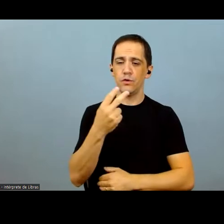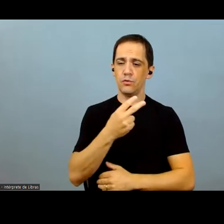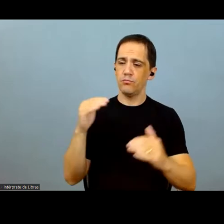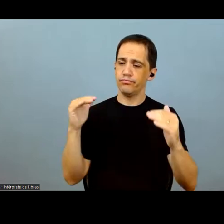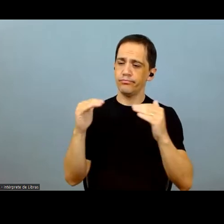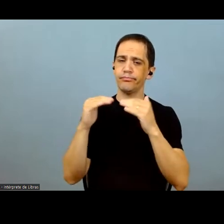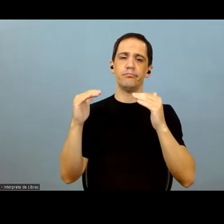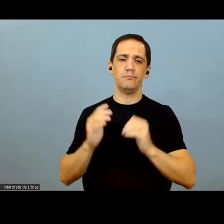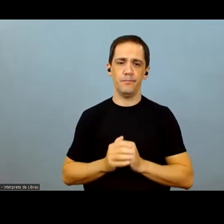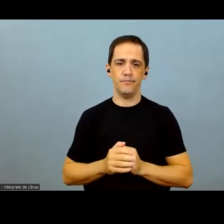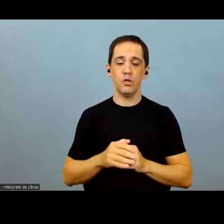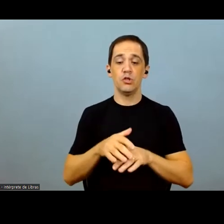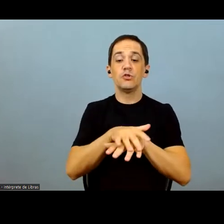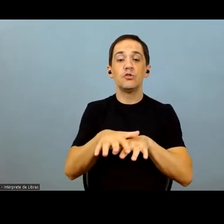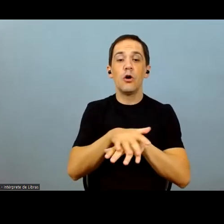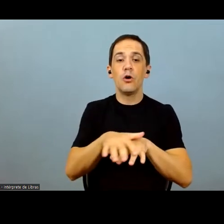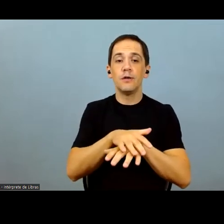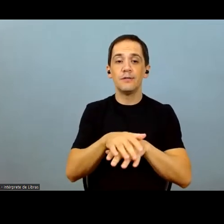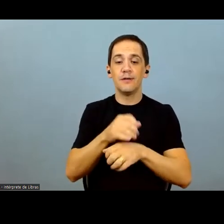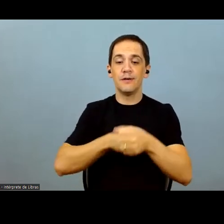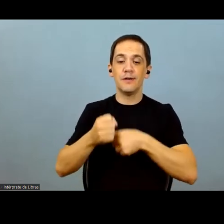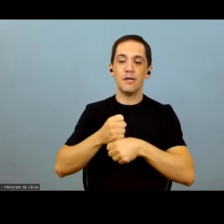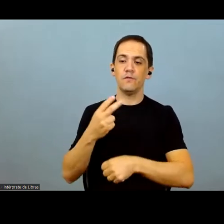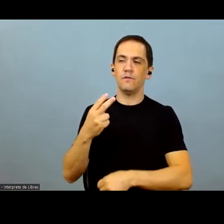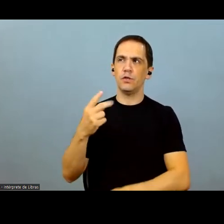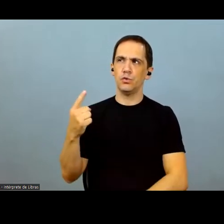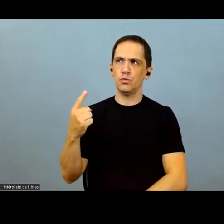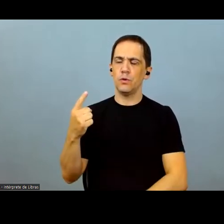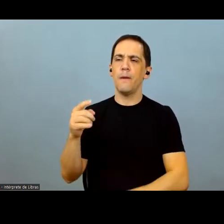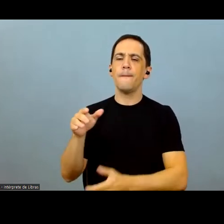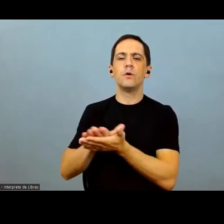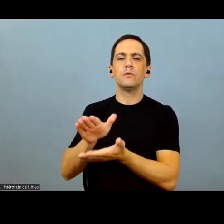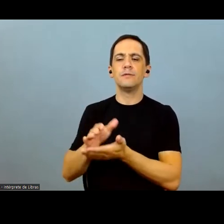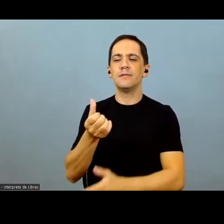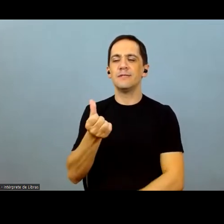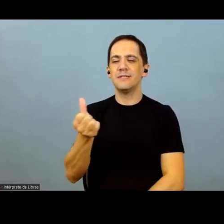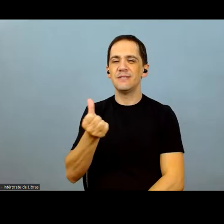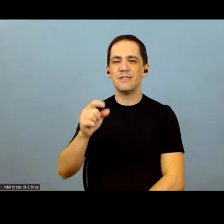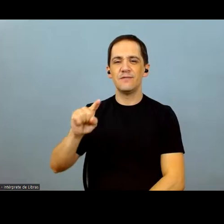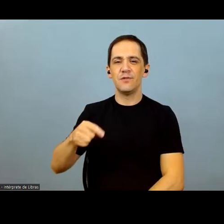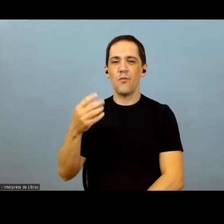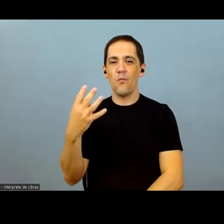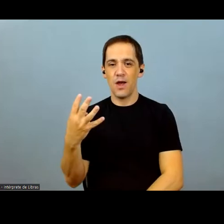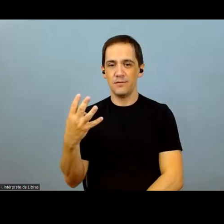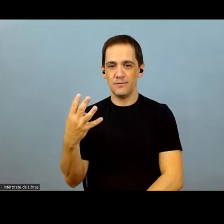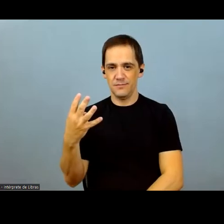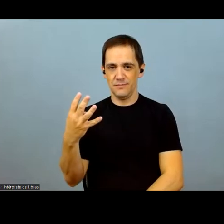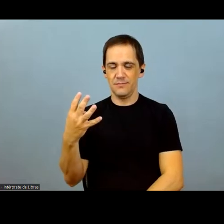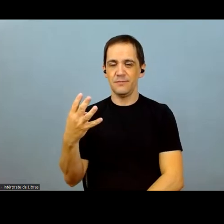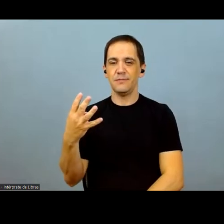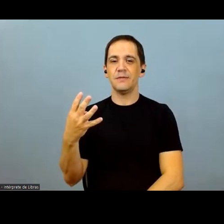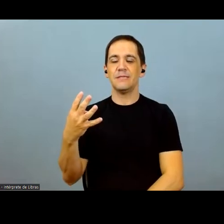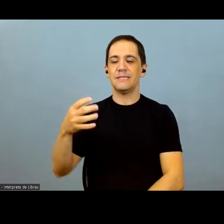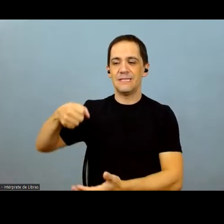Why? Because soybean in 2021, I think that the production was 66.4 bags per